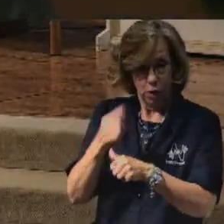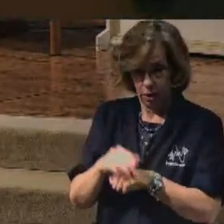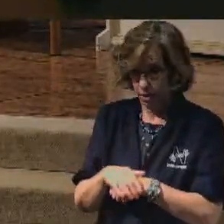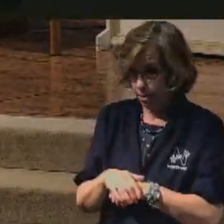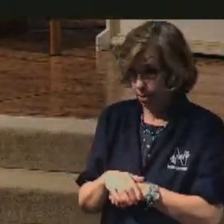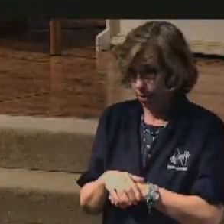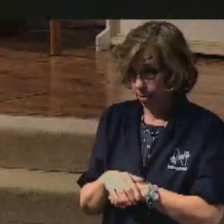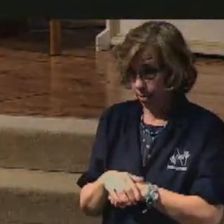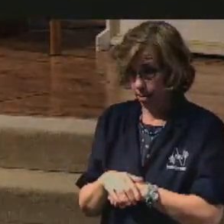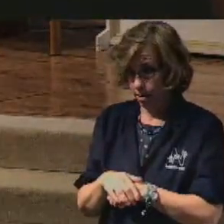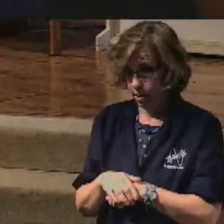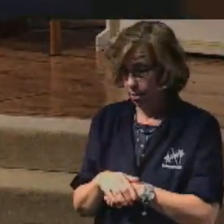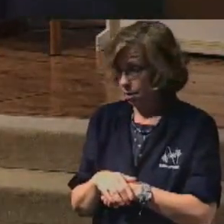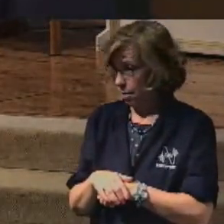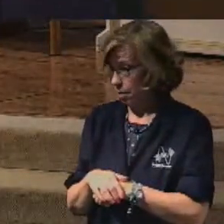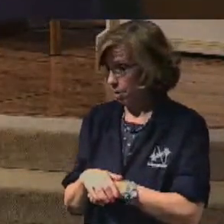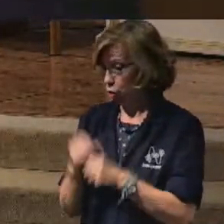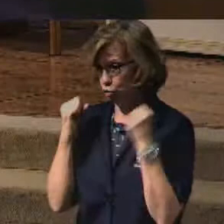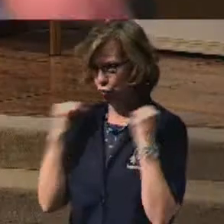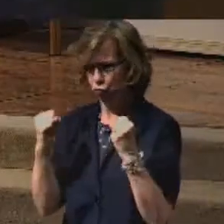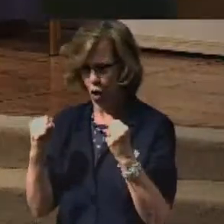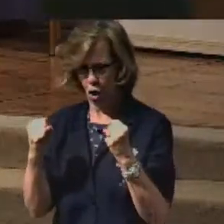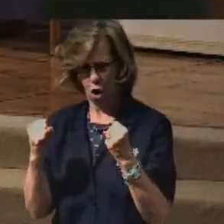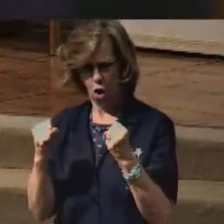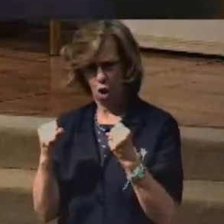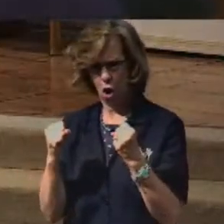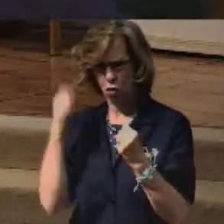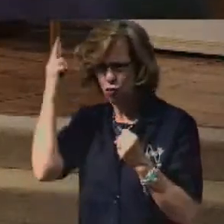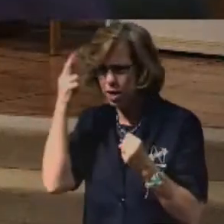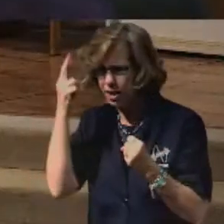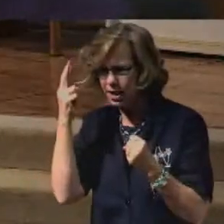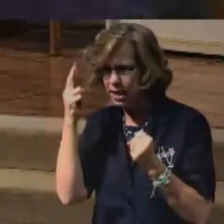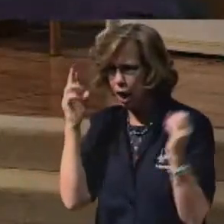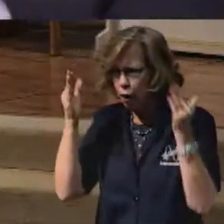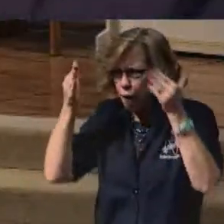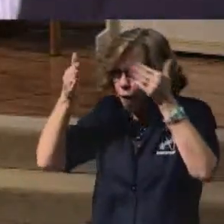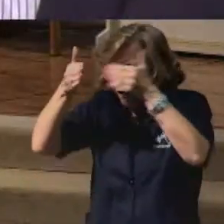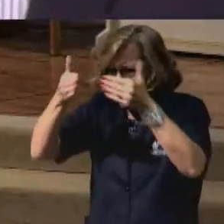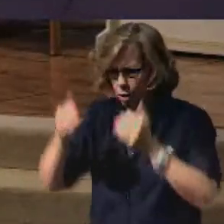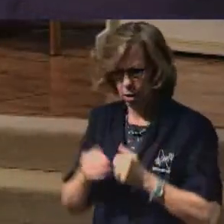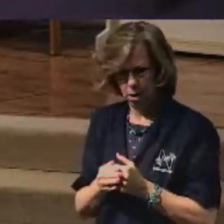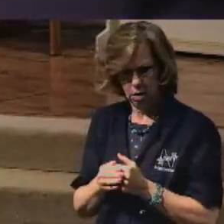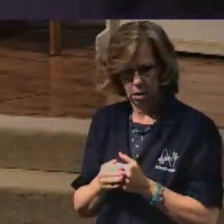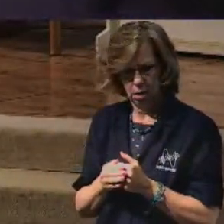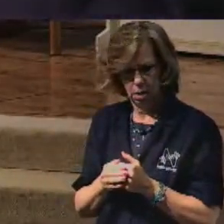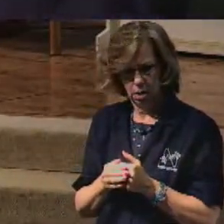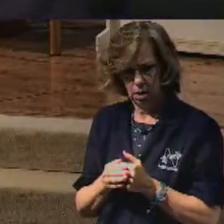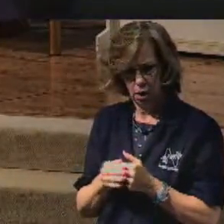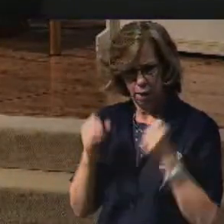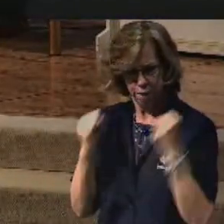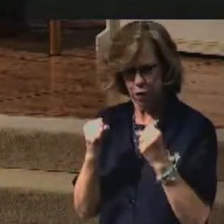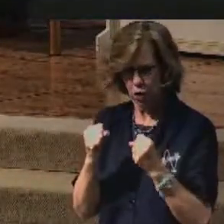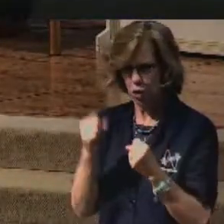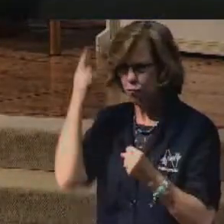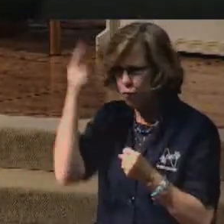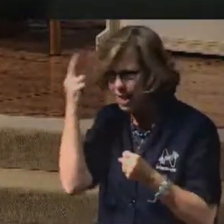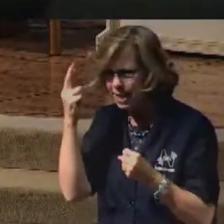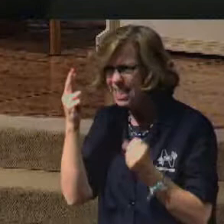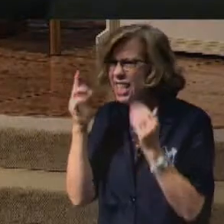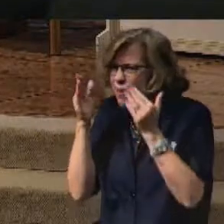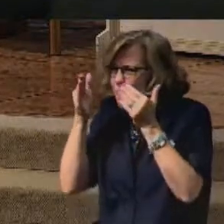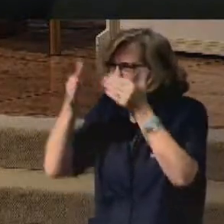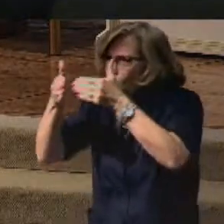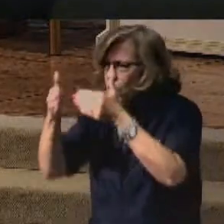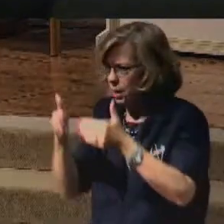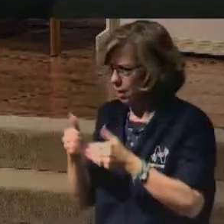That's the thought of a firm purpose and a focal point. A firm purpose and a focal point. Stay focused.